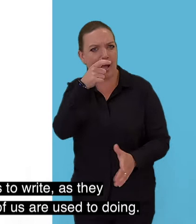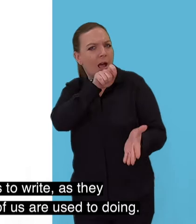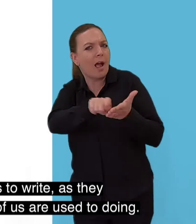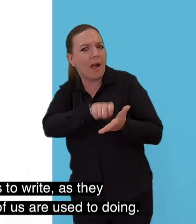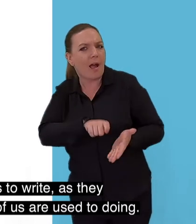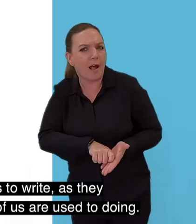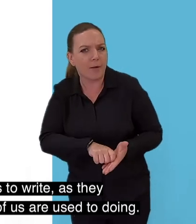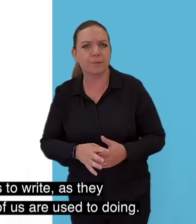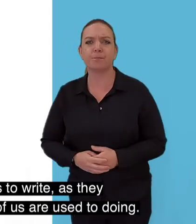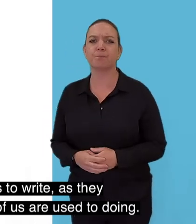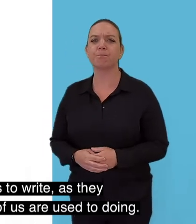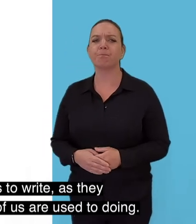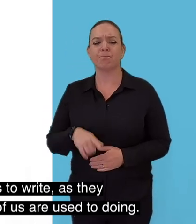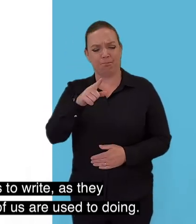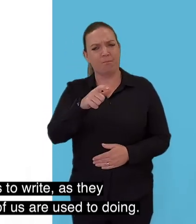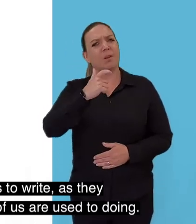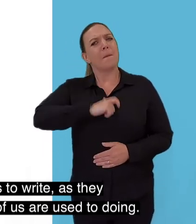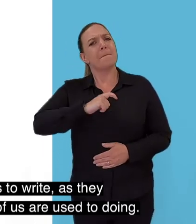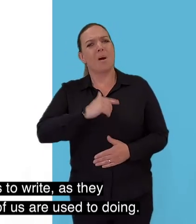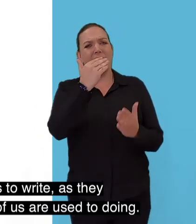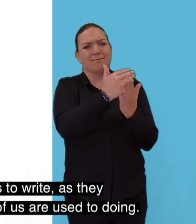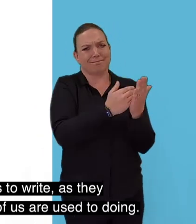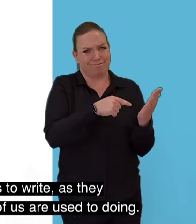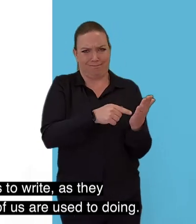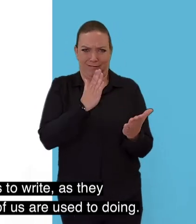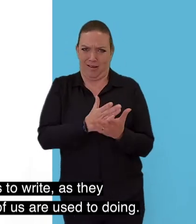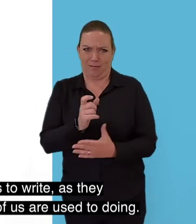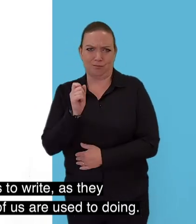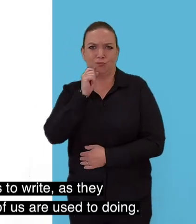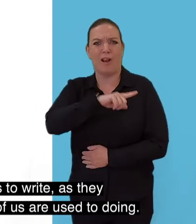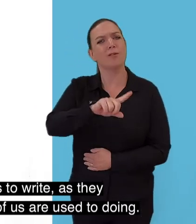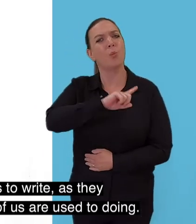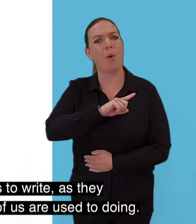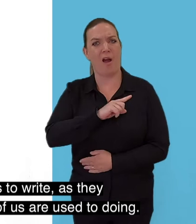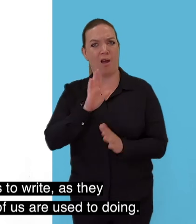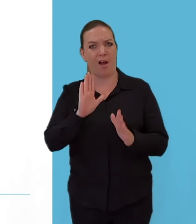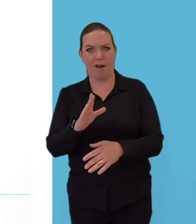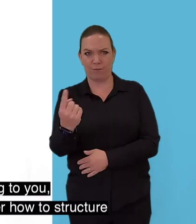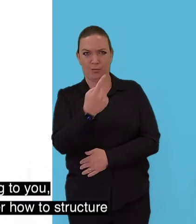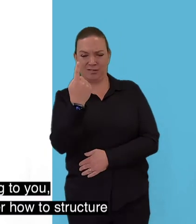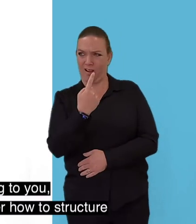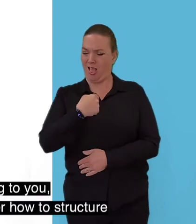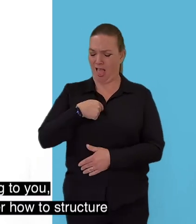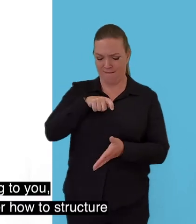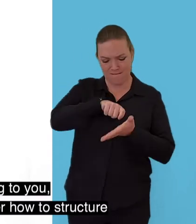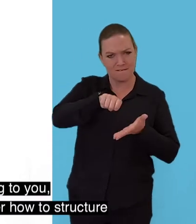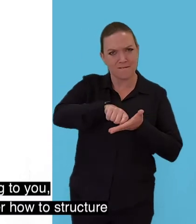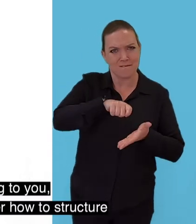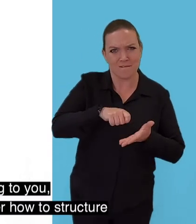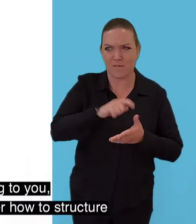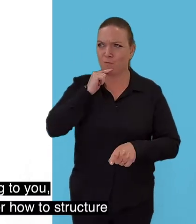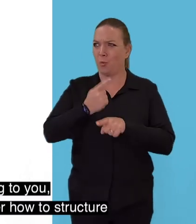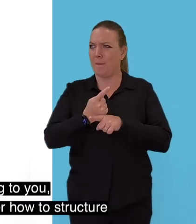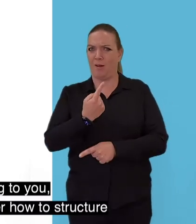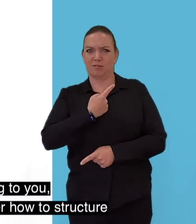Personal statements are slightly strange things to write as they require you to write about yourself which not many of us are used to doing. It might feel unnatural